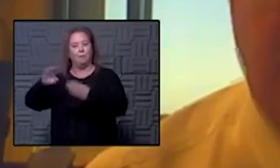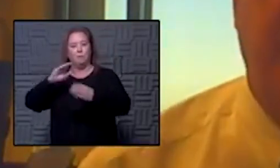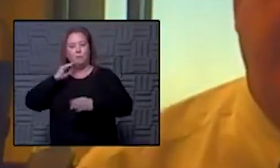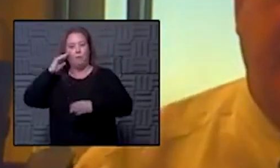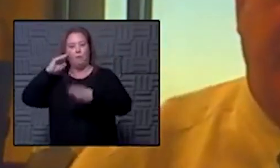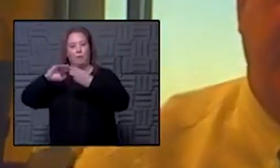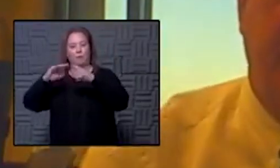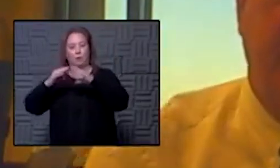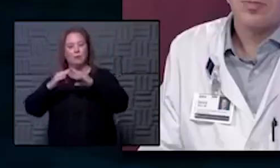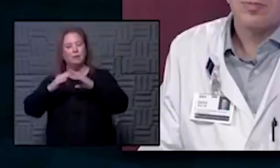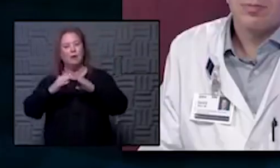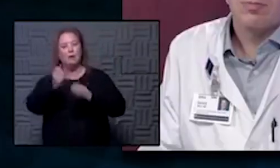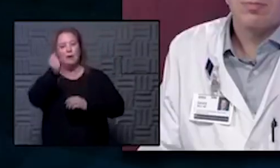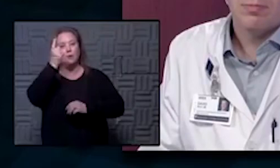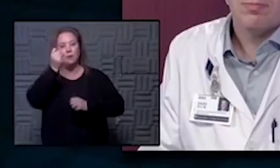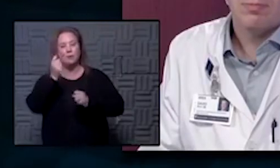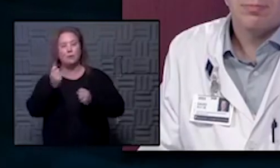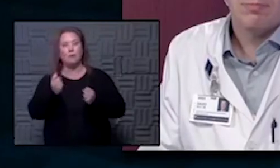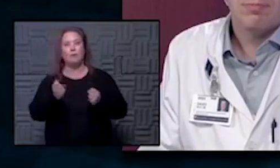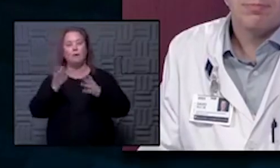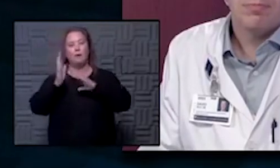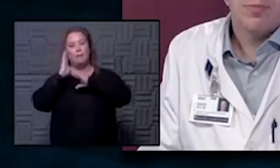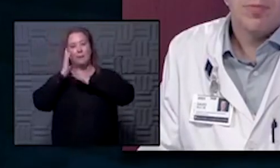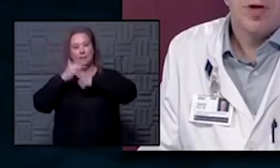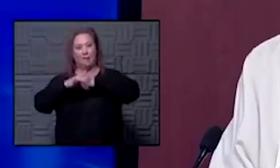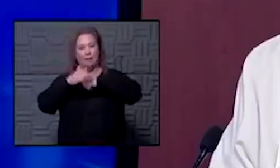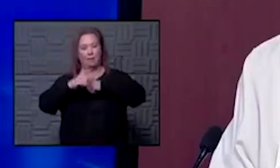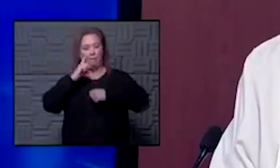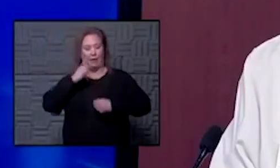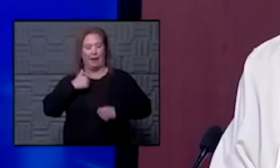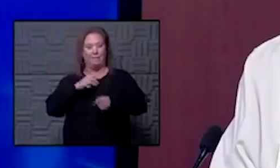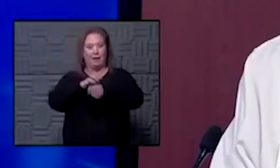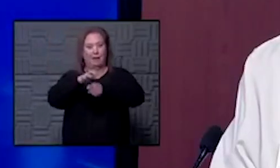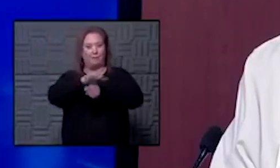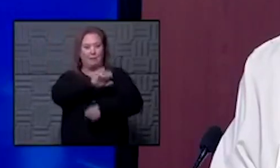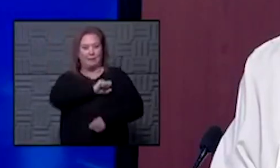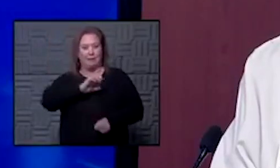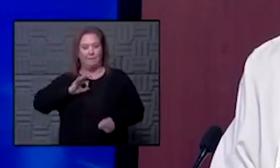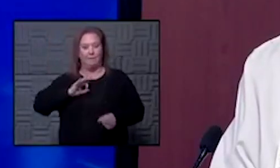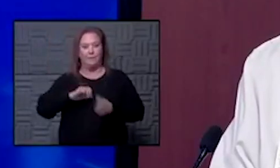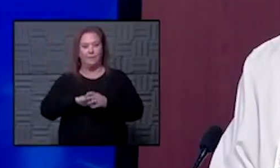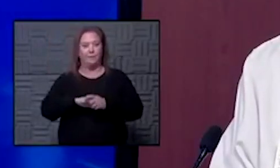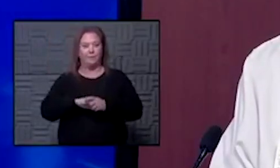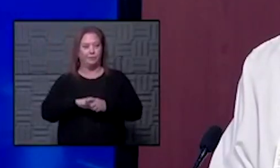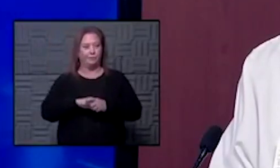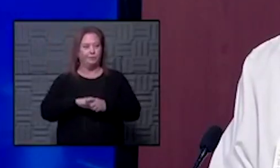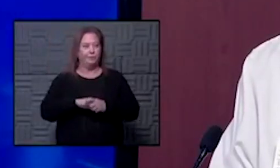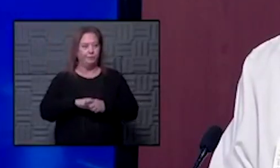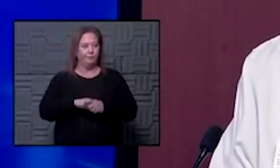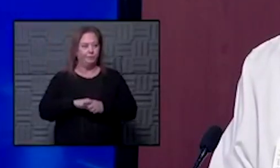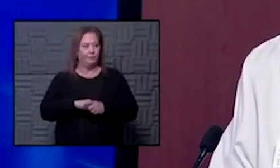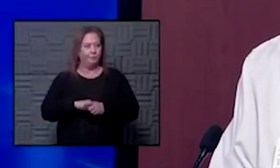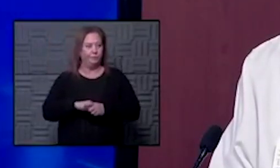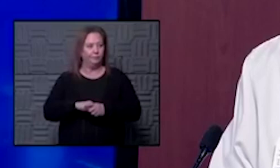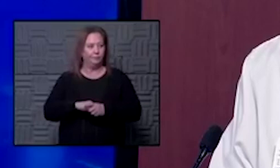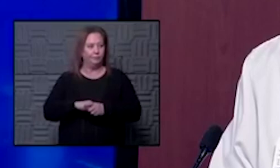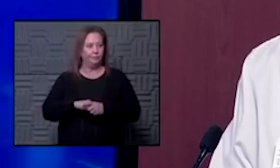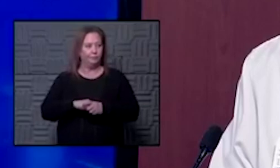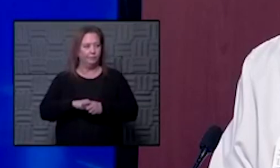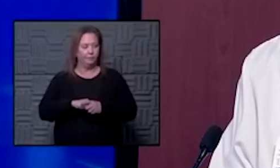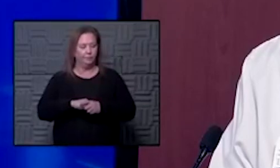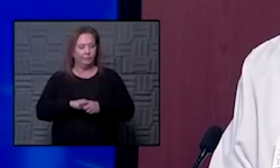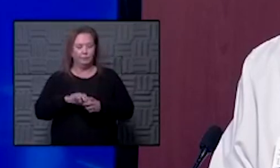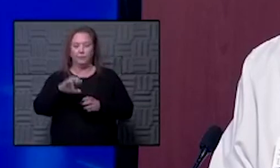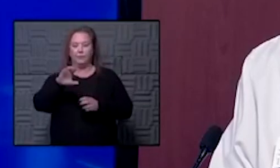staffed great jill next question um this